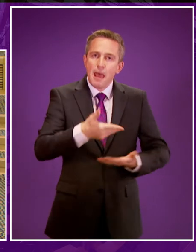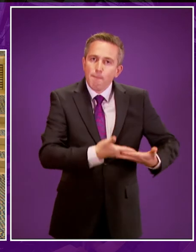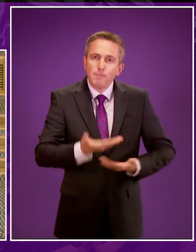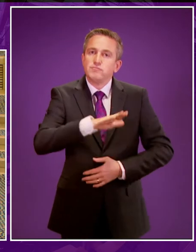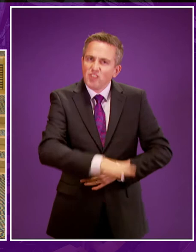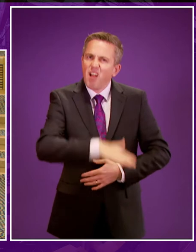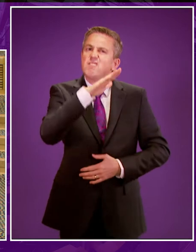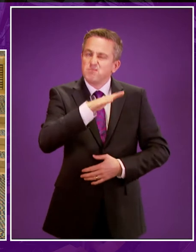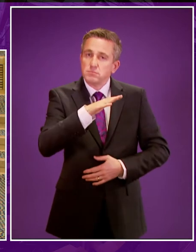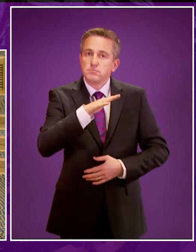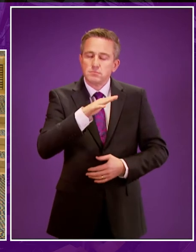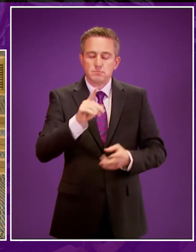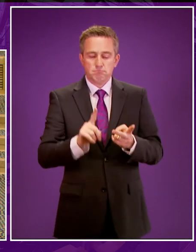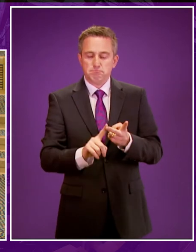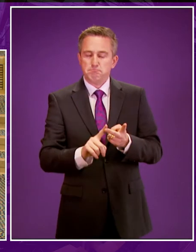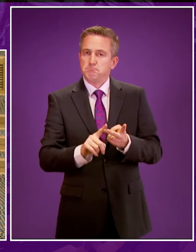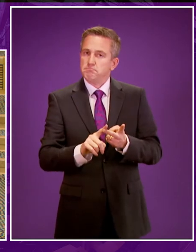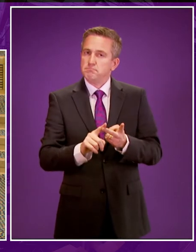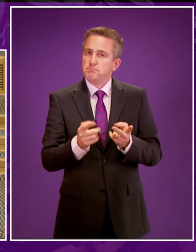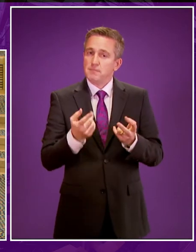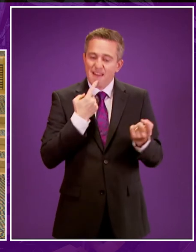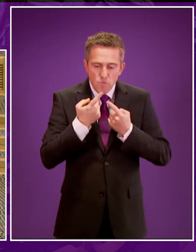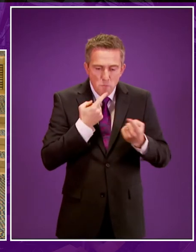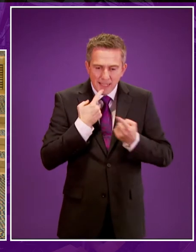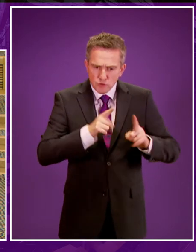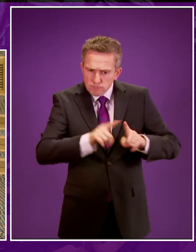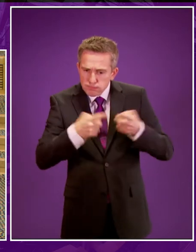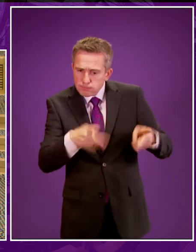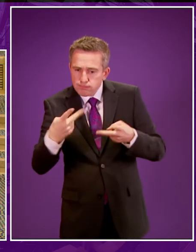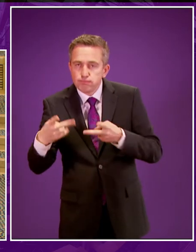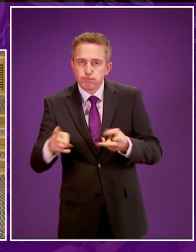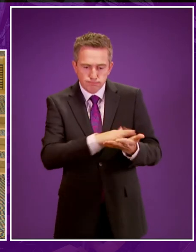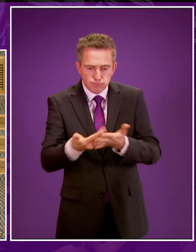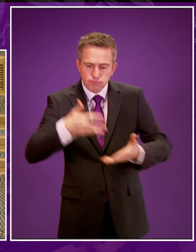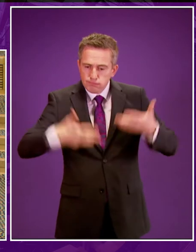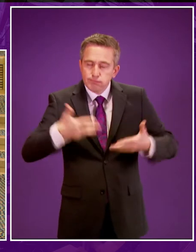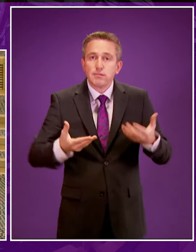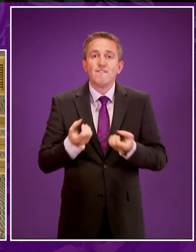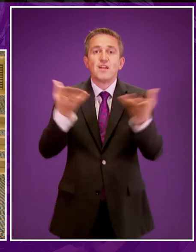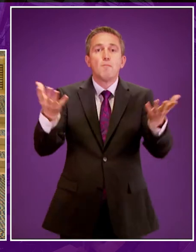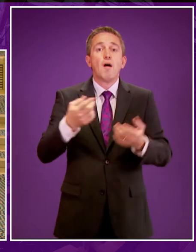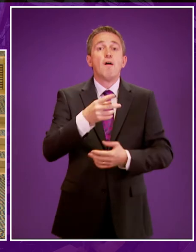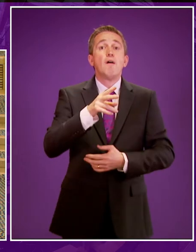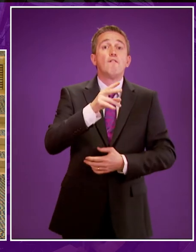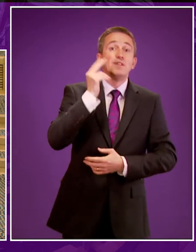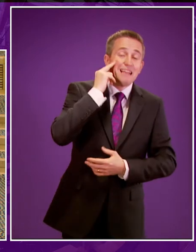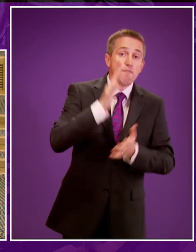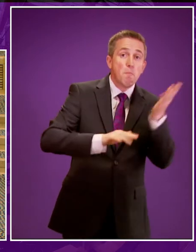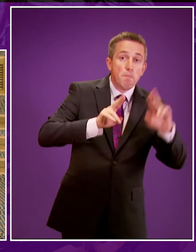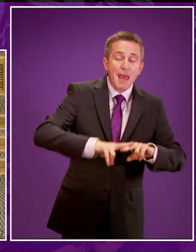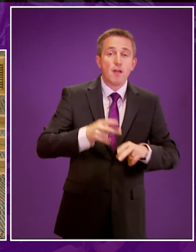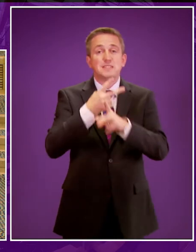We will also increase the provision of information, advice and support services in BSL for deaf parents and carers of babies,